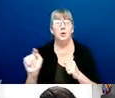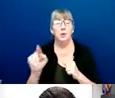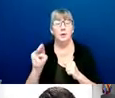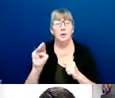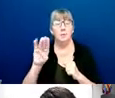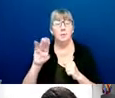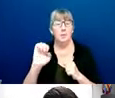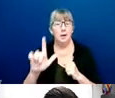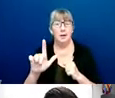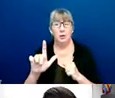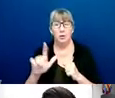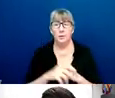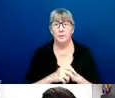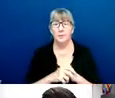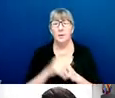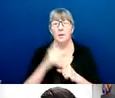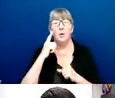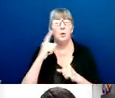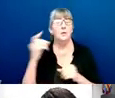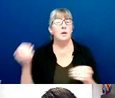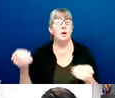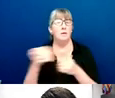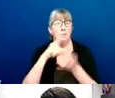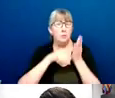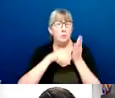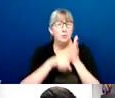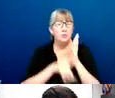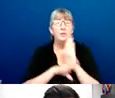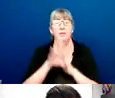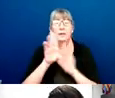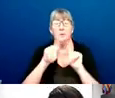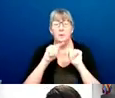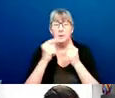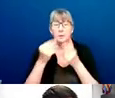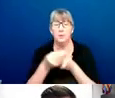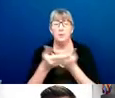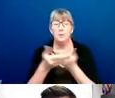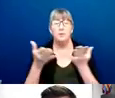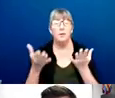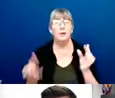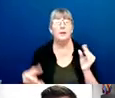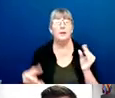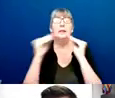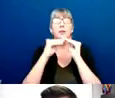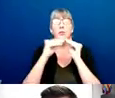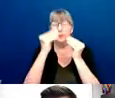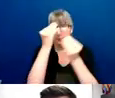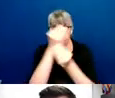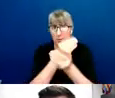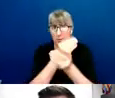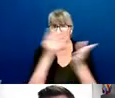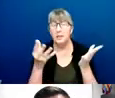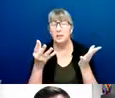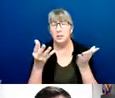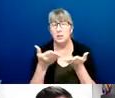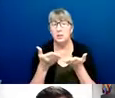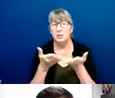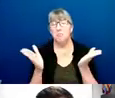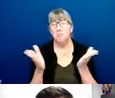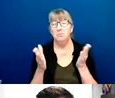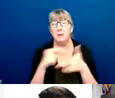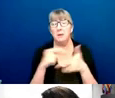of the Research and Development Team, who will provide additional information and overview about each of the three policies that we are discussing tonight.